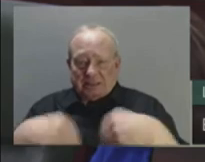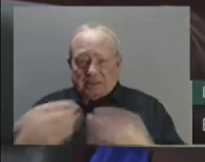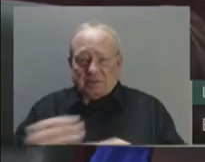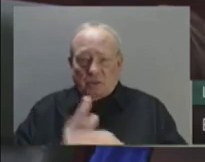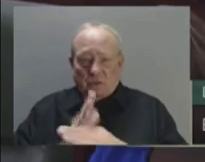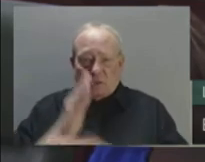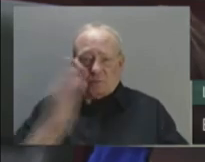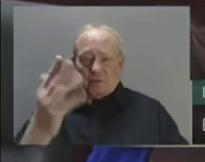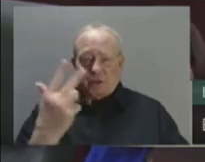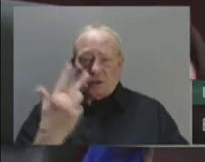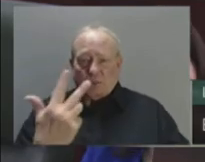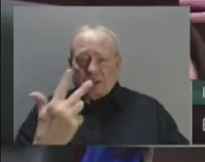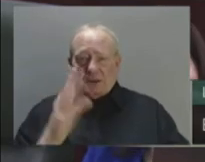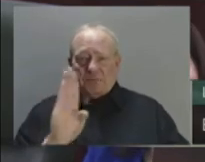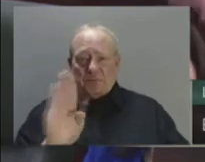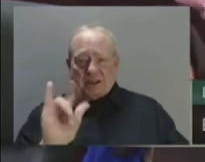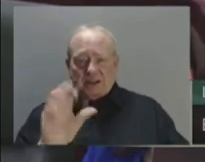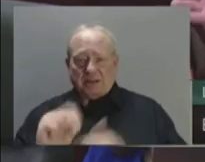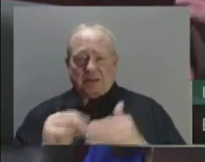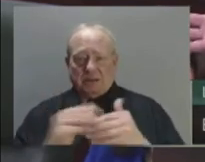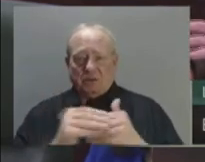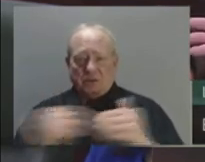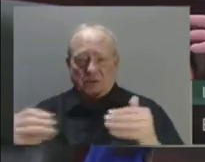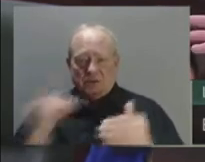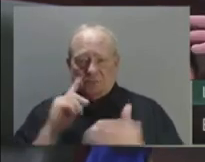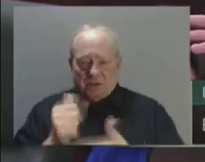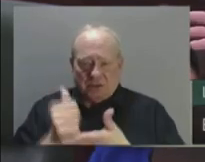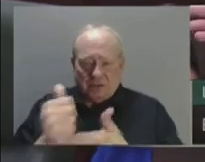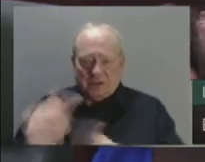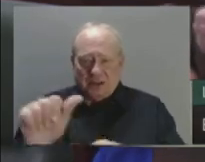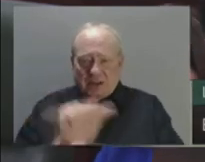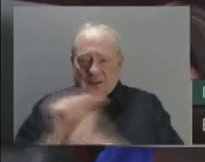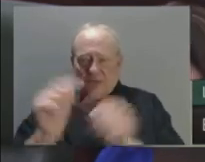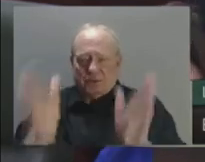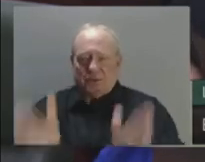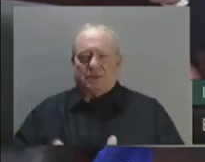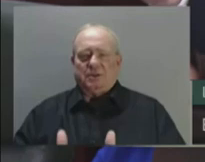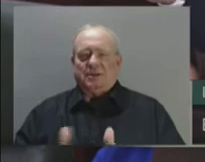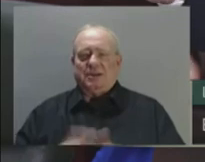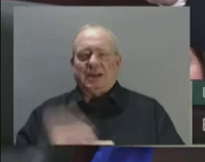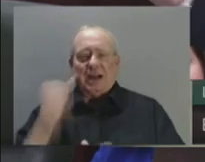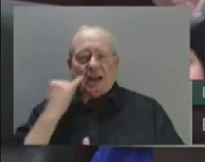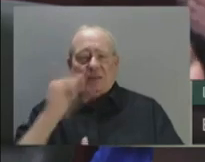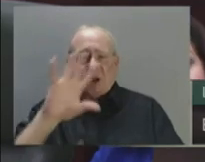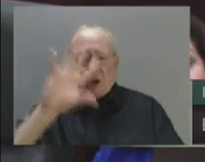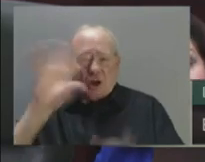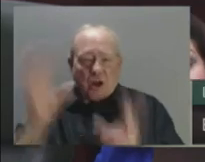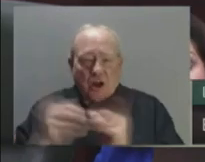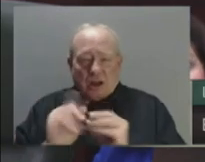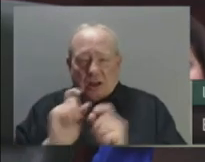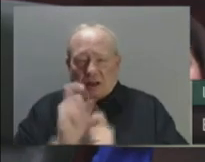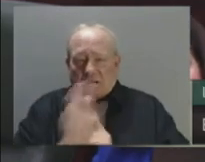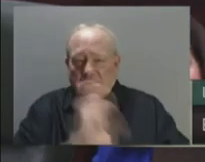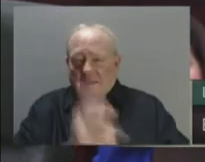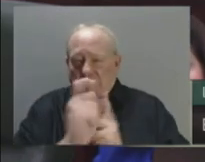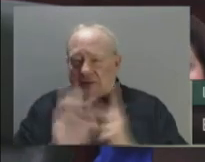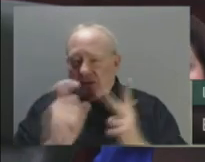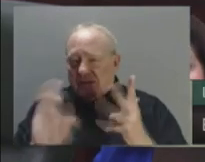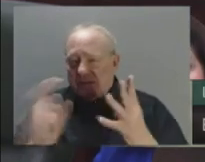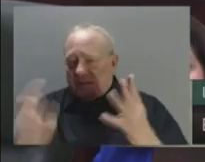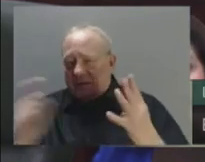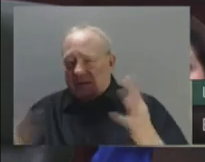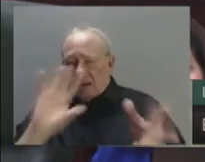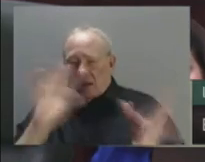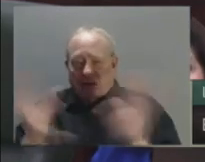Albertans. And Mr. Speaker, if we added all of the measures up, including all of the re-indexing, we would be well over